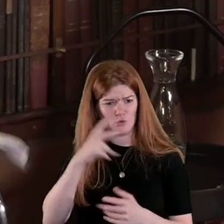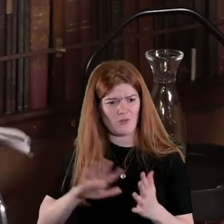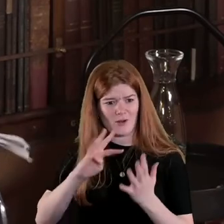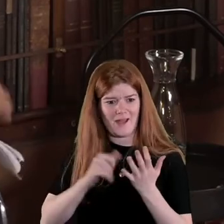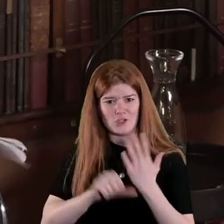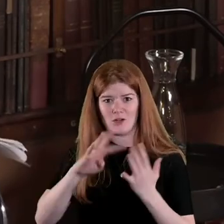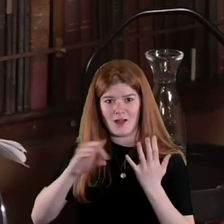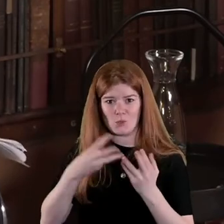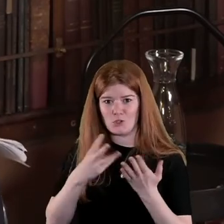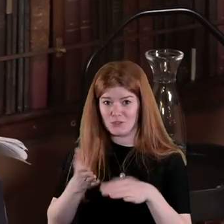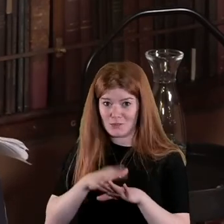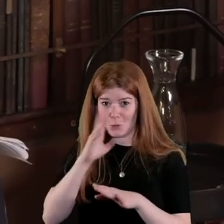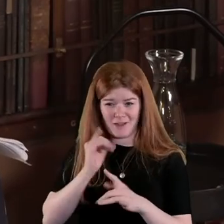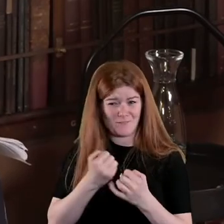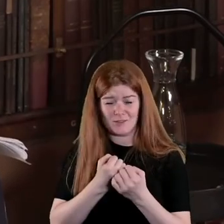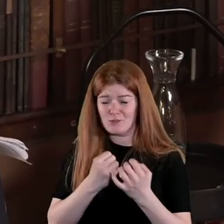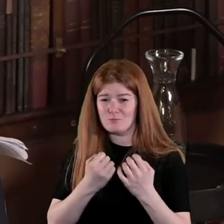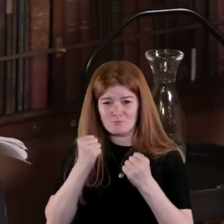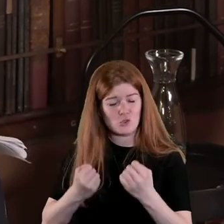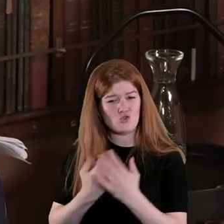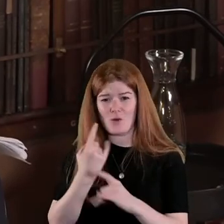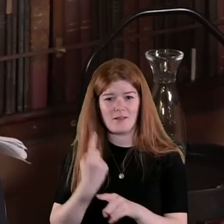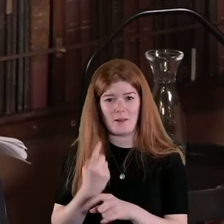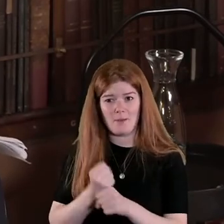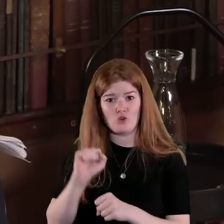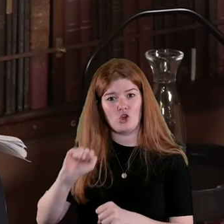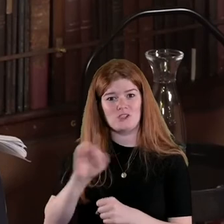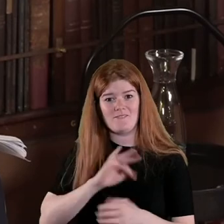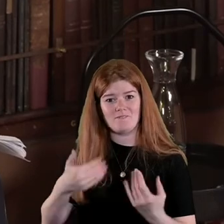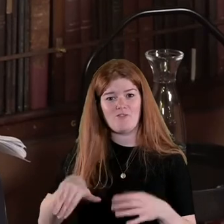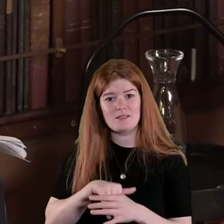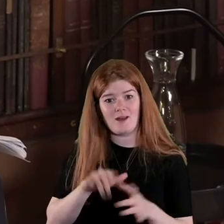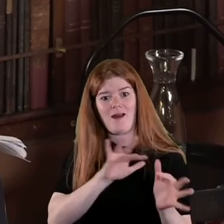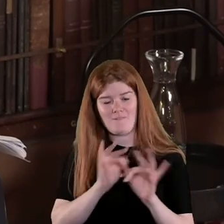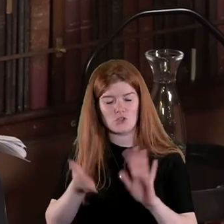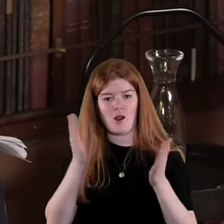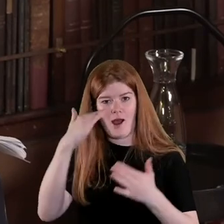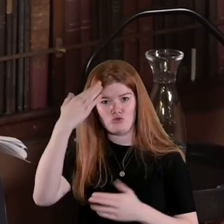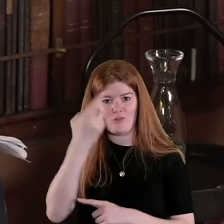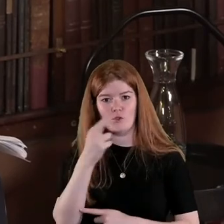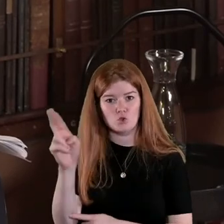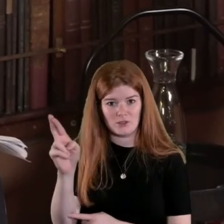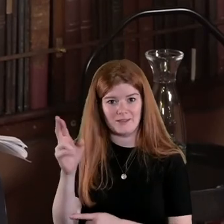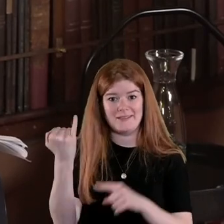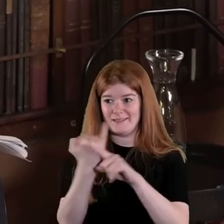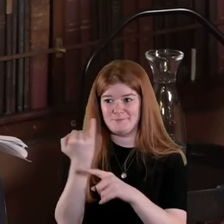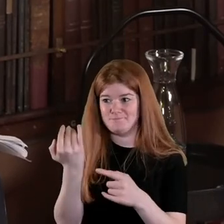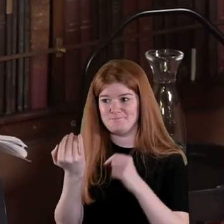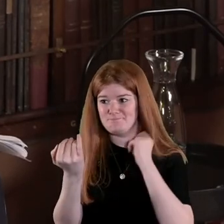when she died so there's a whole story there around her involvement after the Irish revolution in